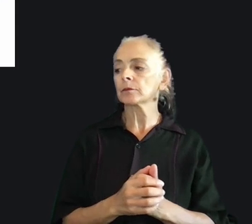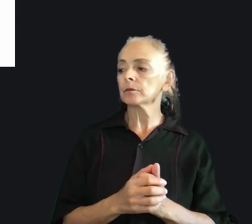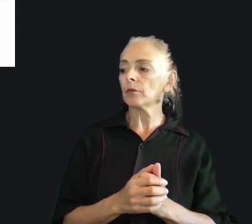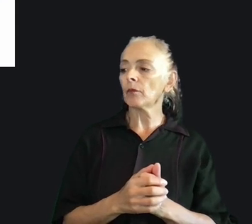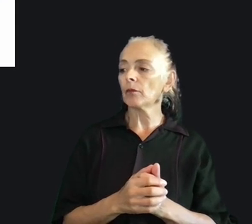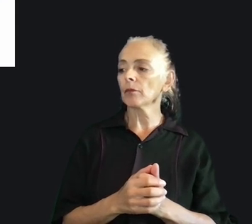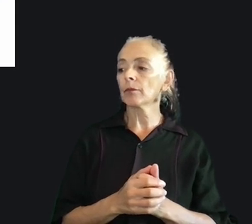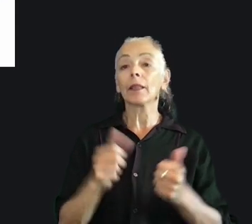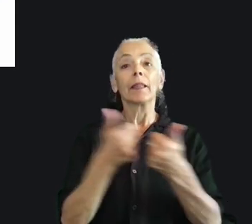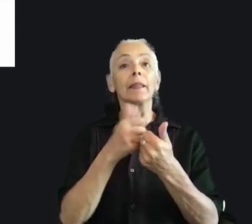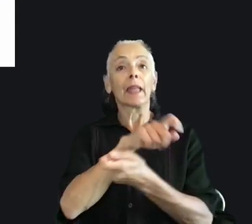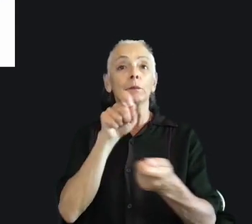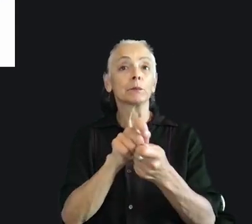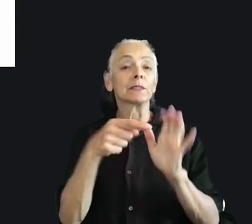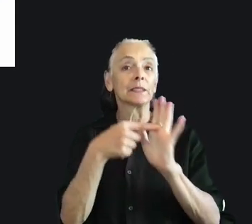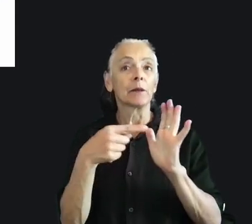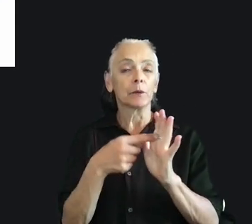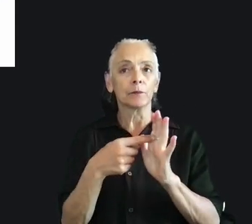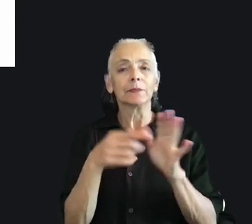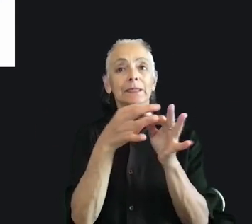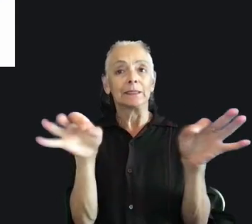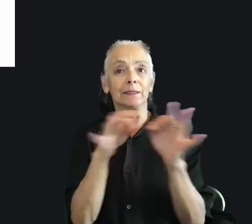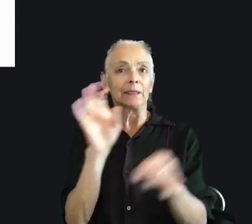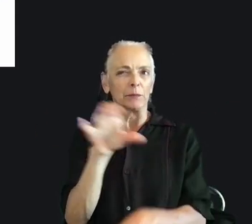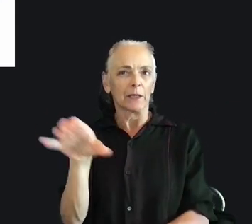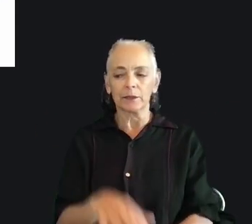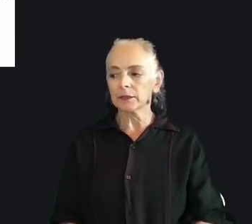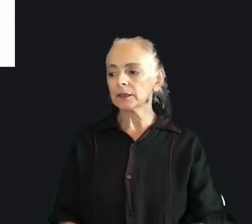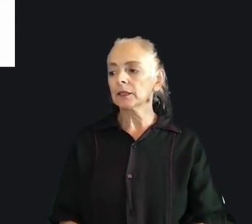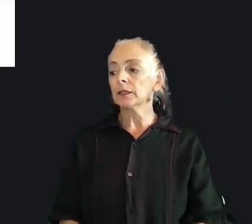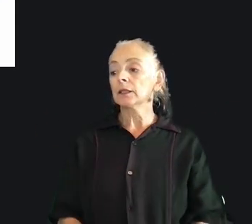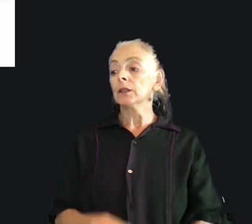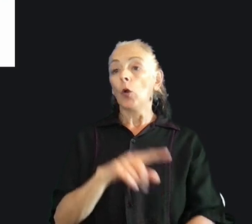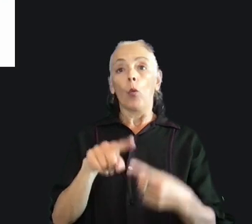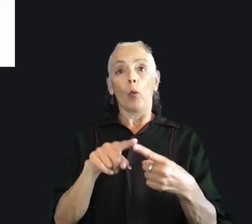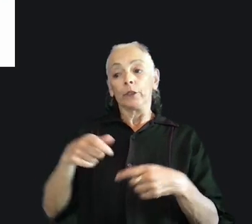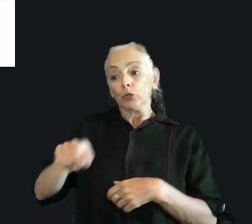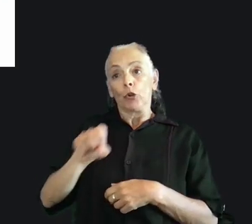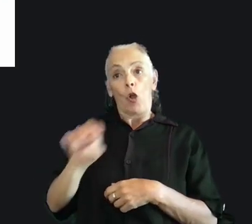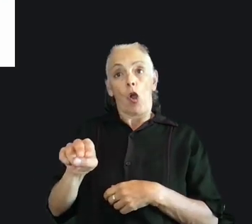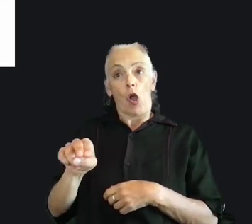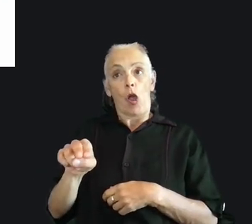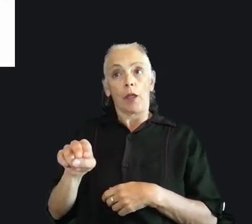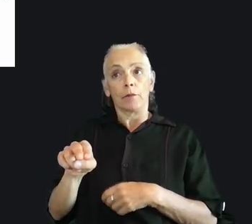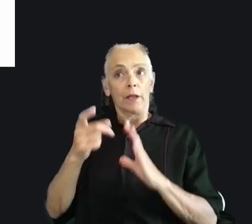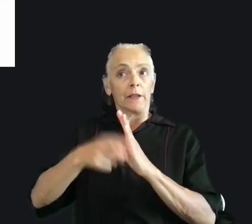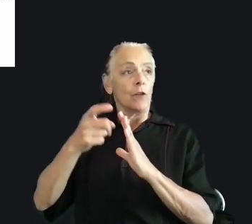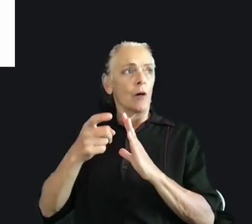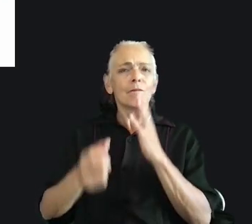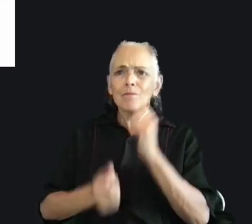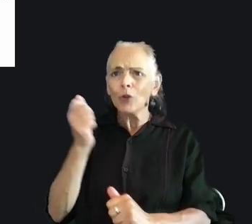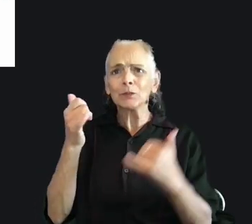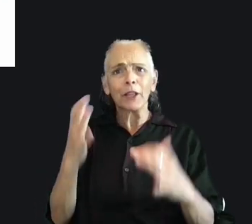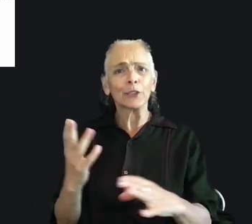Here's a game-specific example. Subtitles. A feature that, when turned on by default, is generally used by a majority of players, by